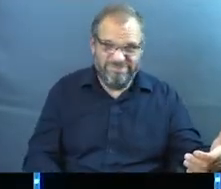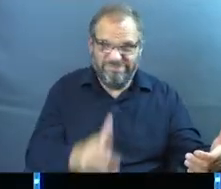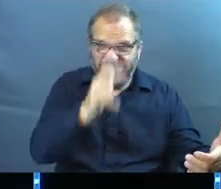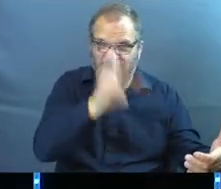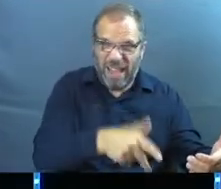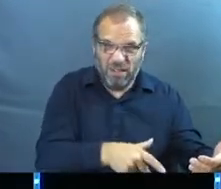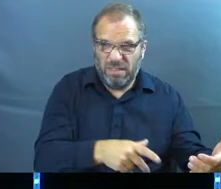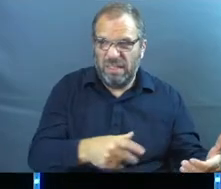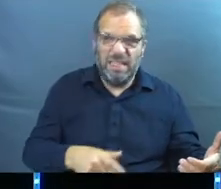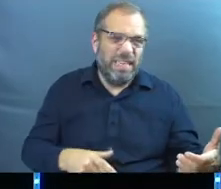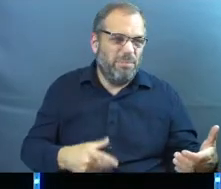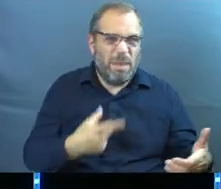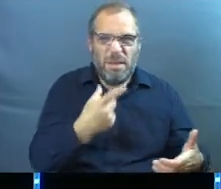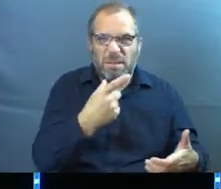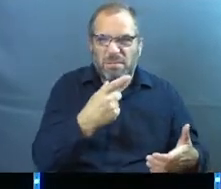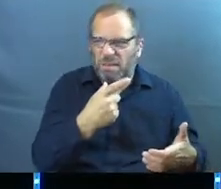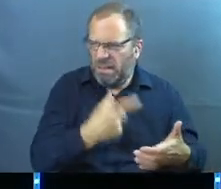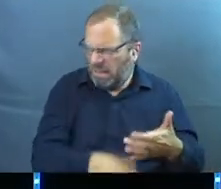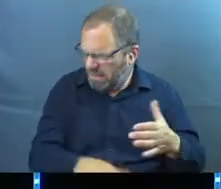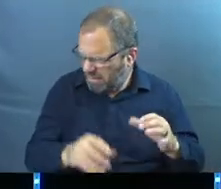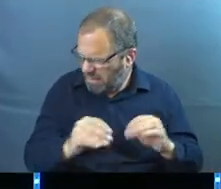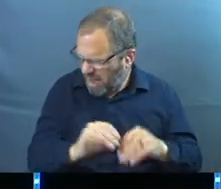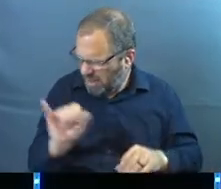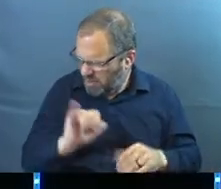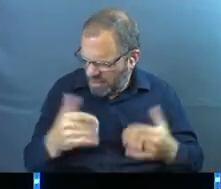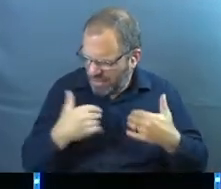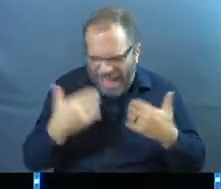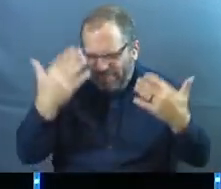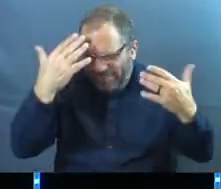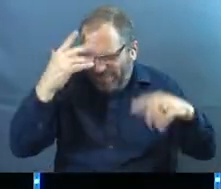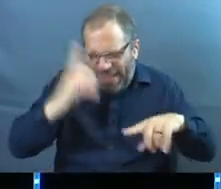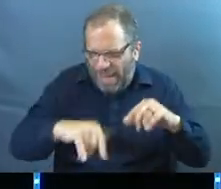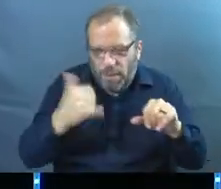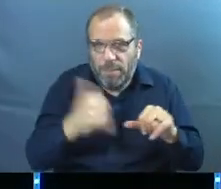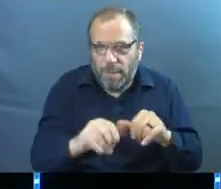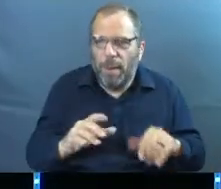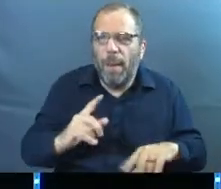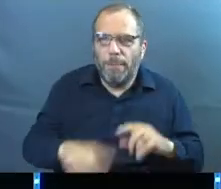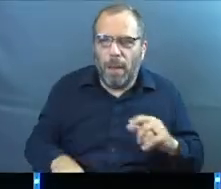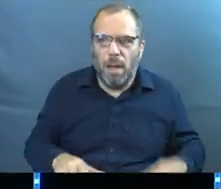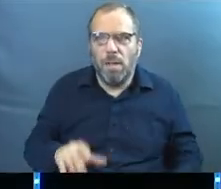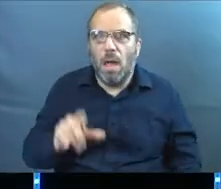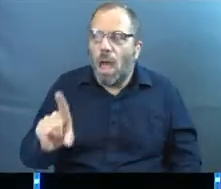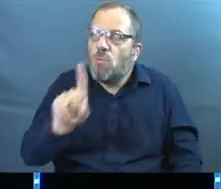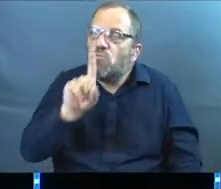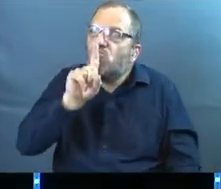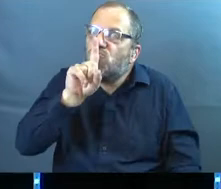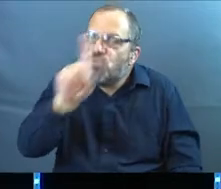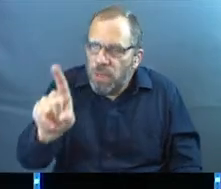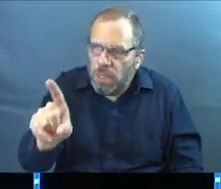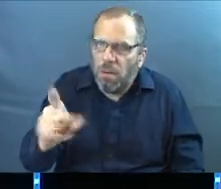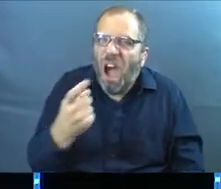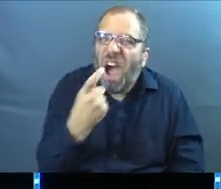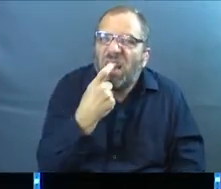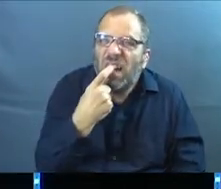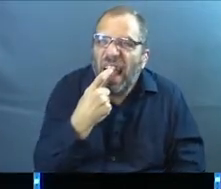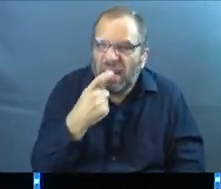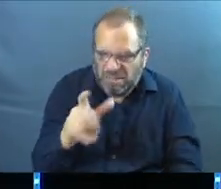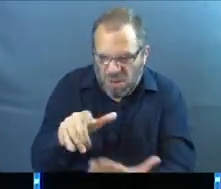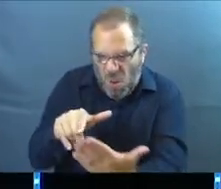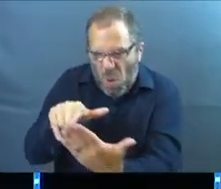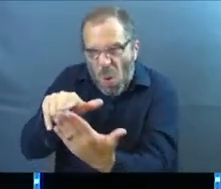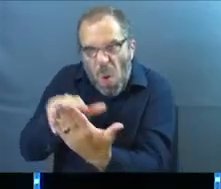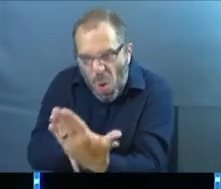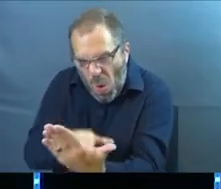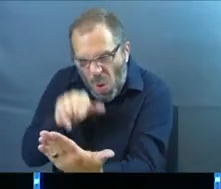I go to the place where maybe it costs a little more. I can't remember. I think I had insurance. Who knows? But it was the real product. It was